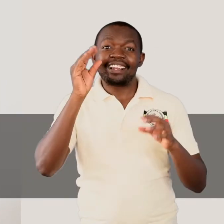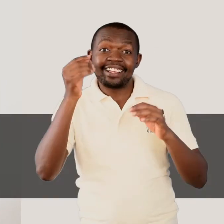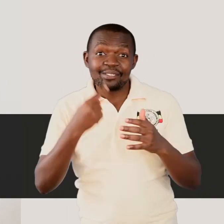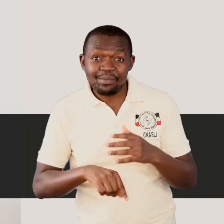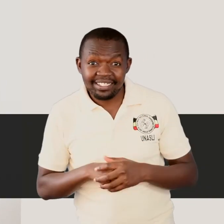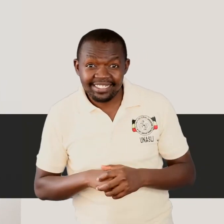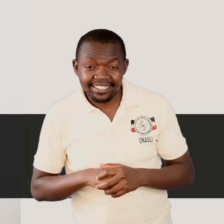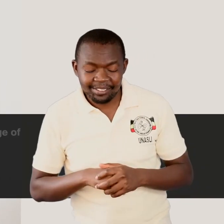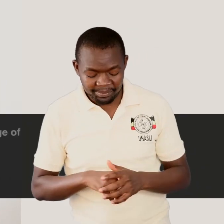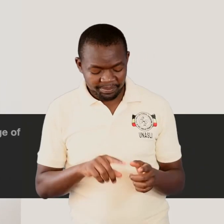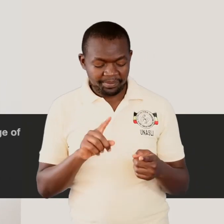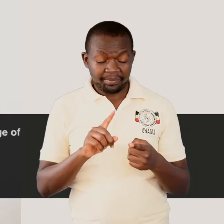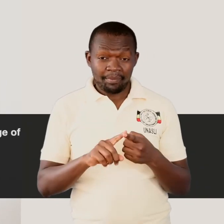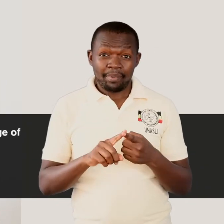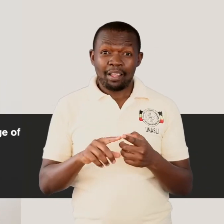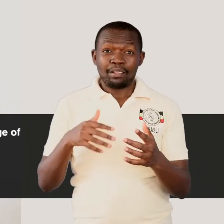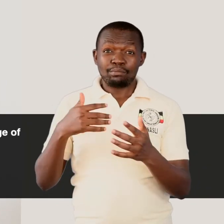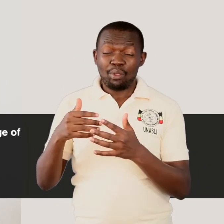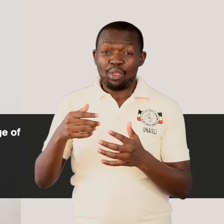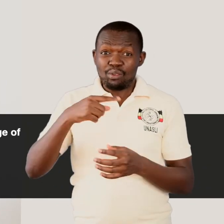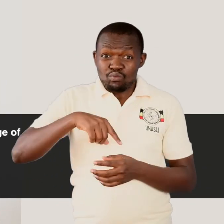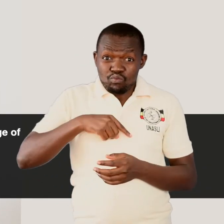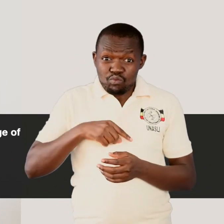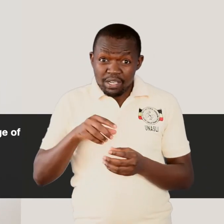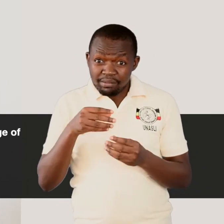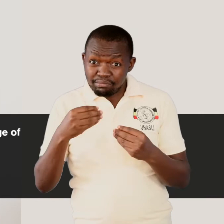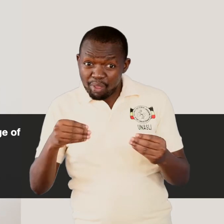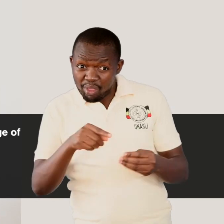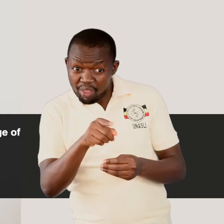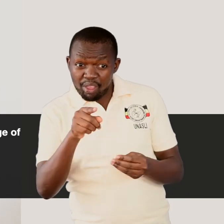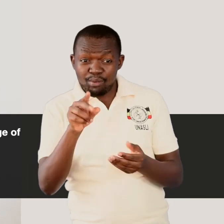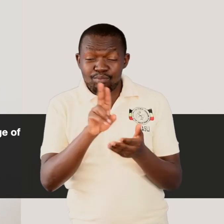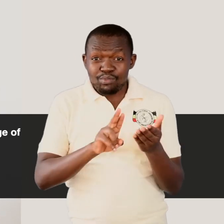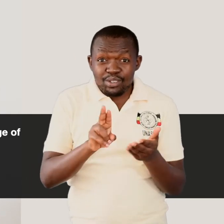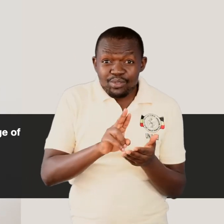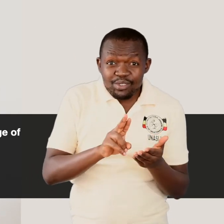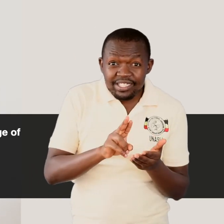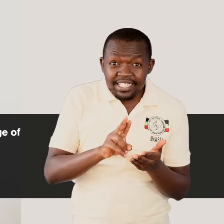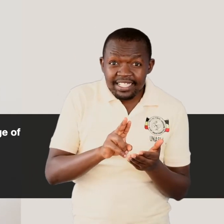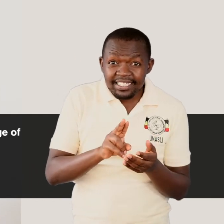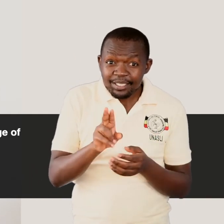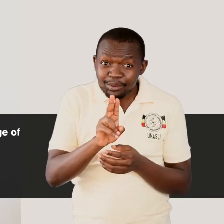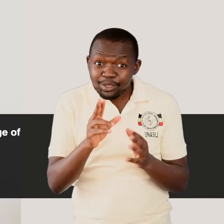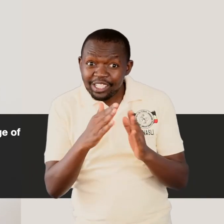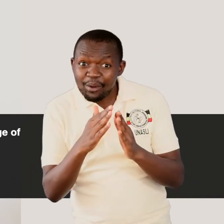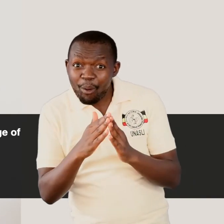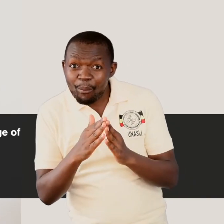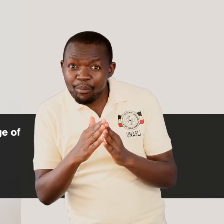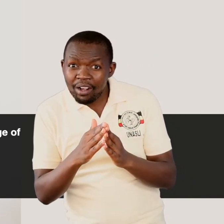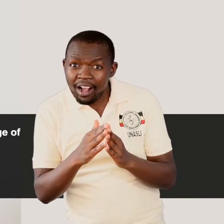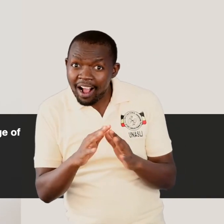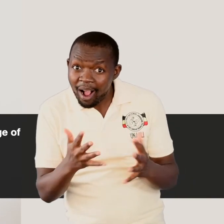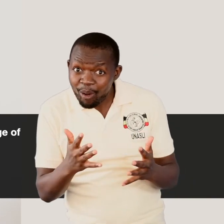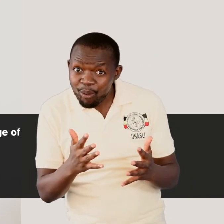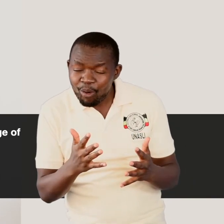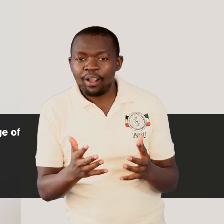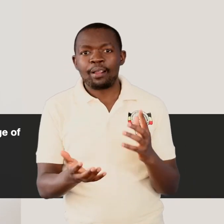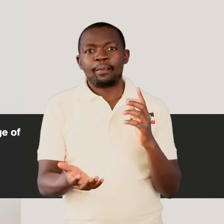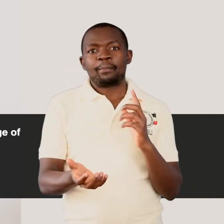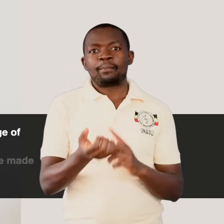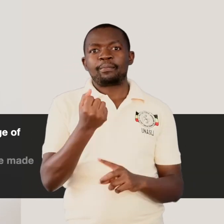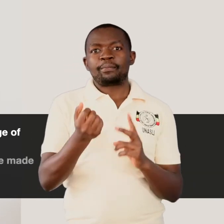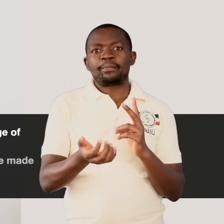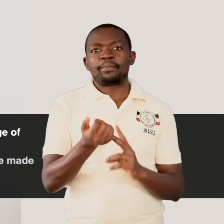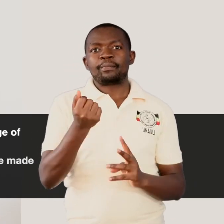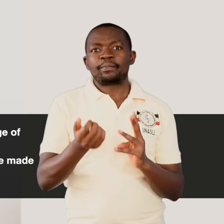that the products that we use are made as a result of the knowledge of chemistry. The processes